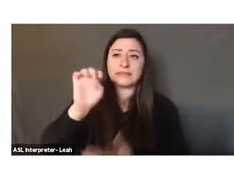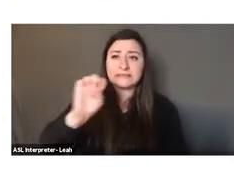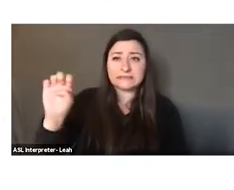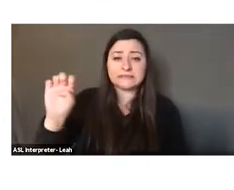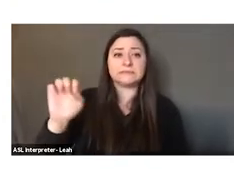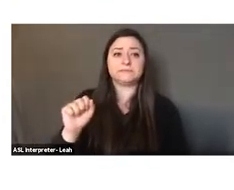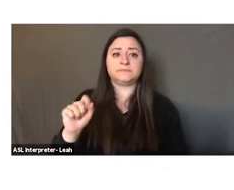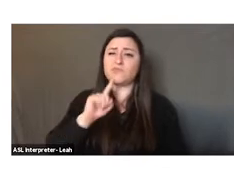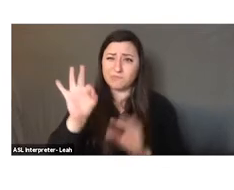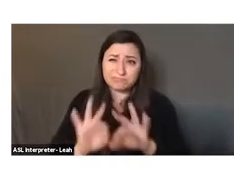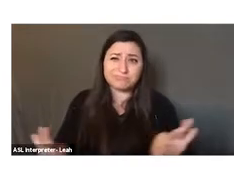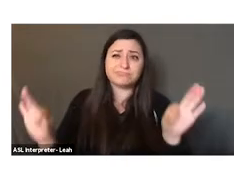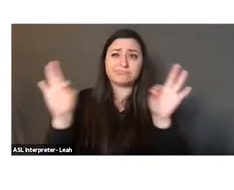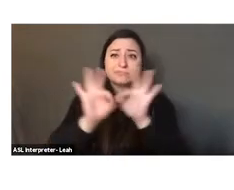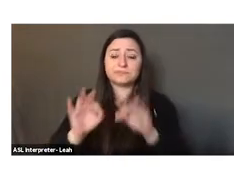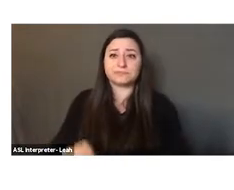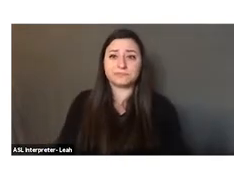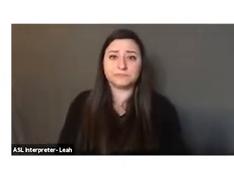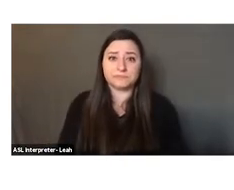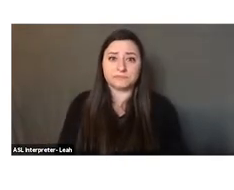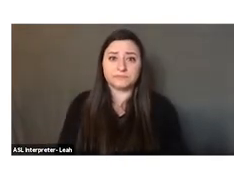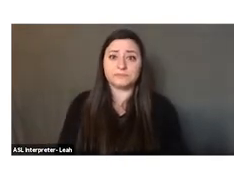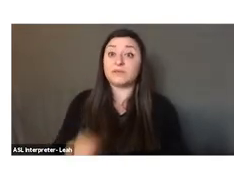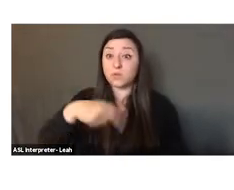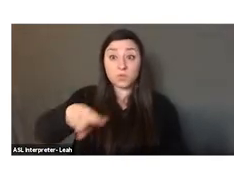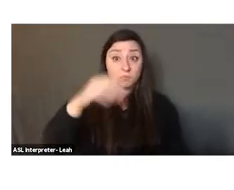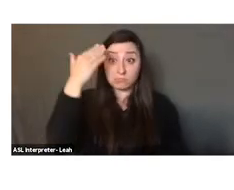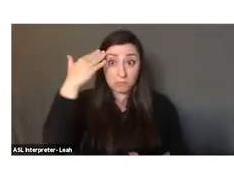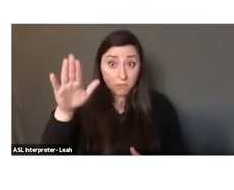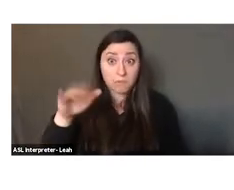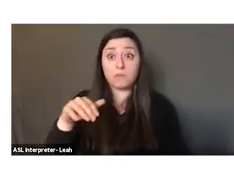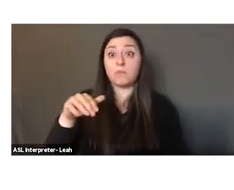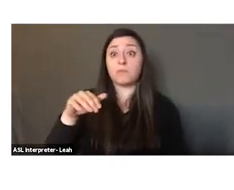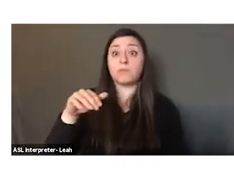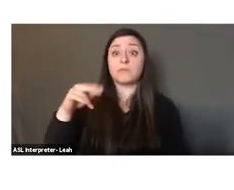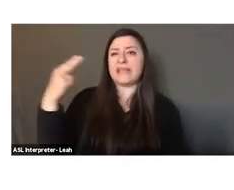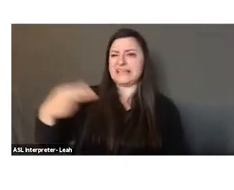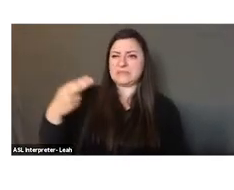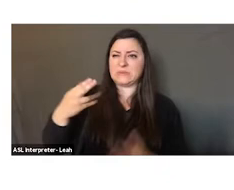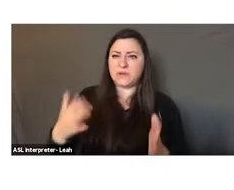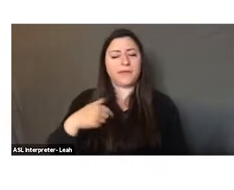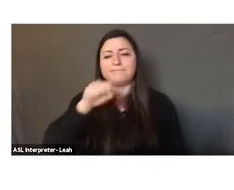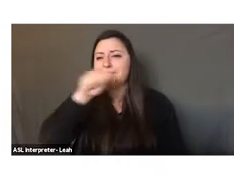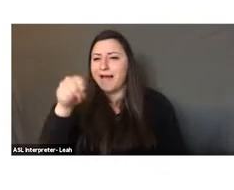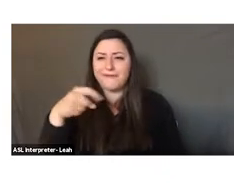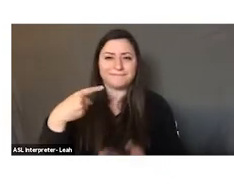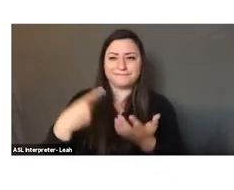crucial event in human history. For those of you who don't know, historians, we love to divide